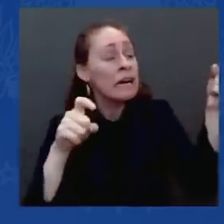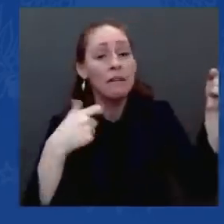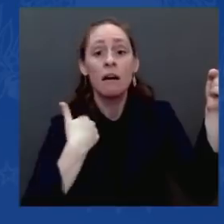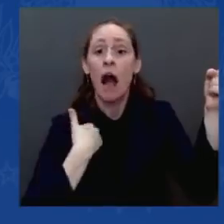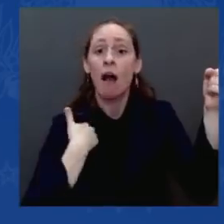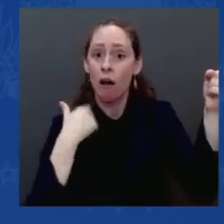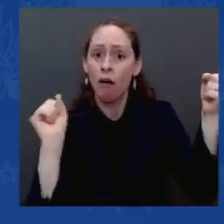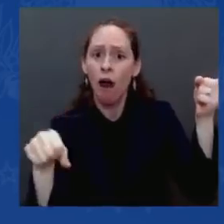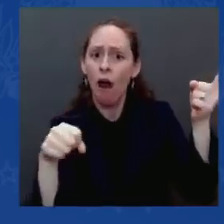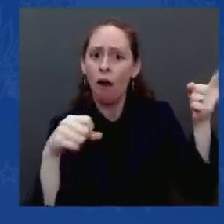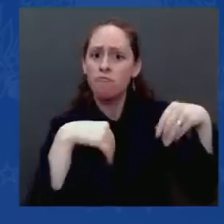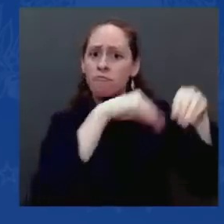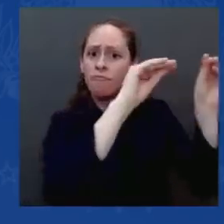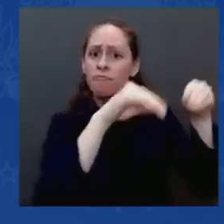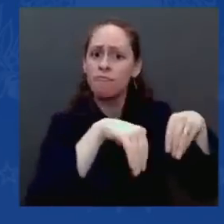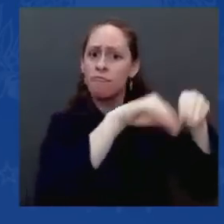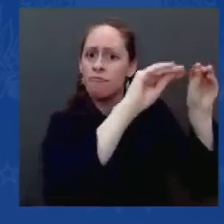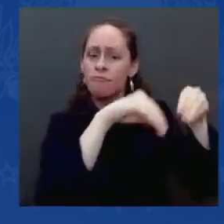Folks,